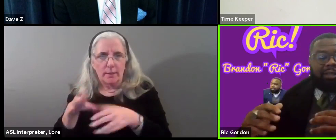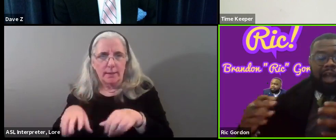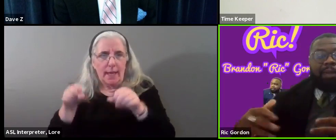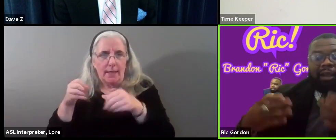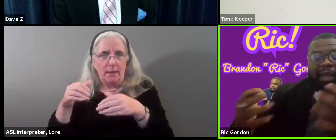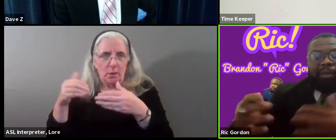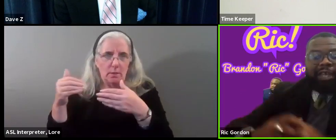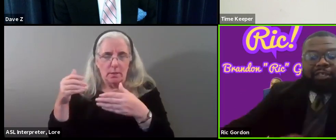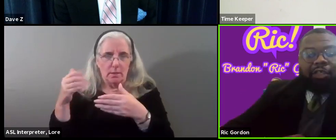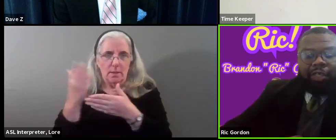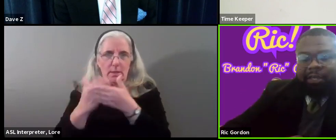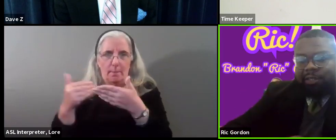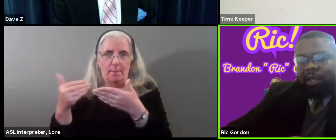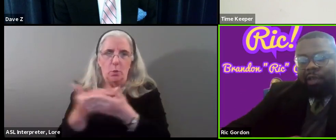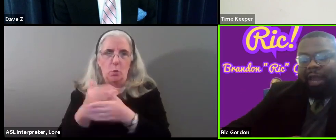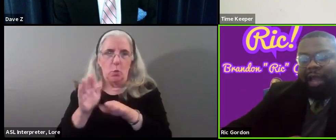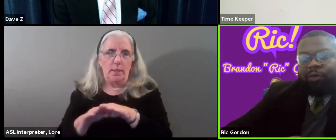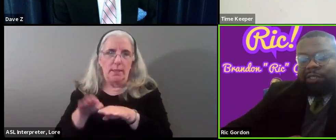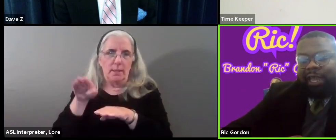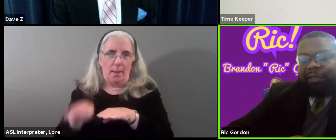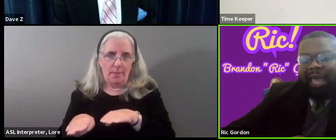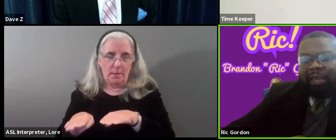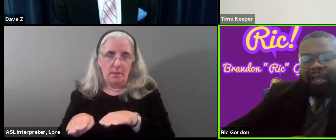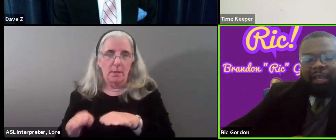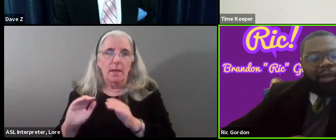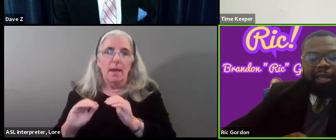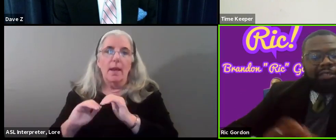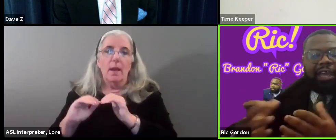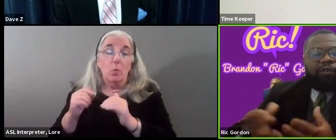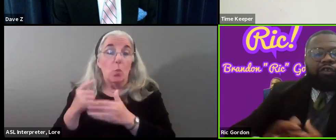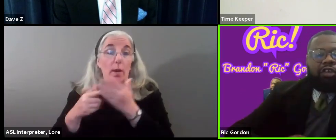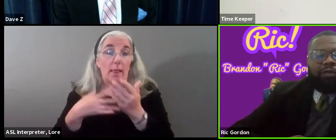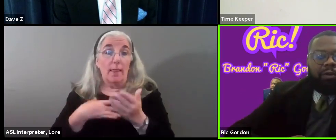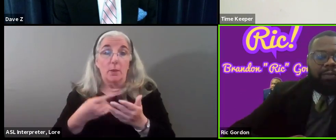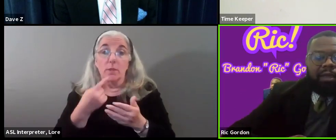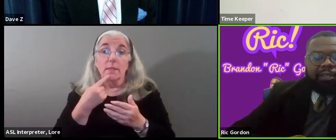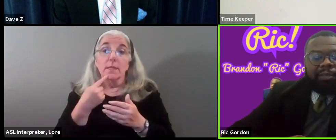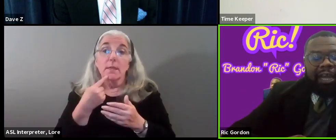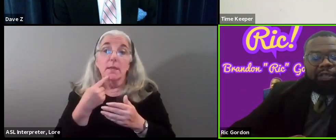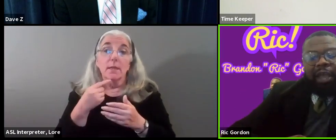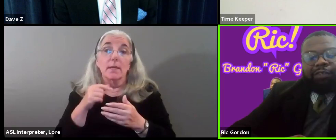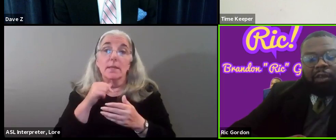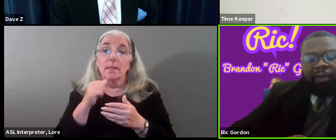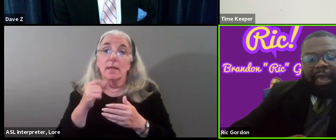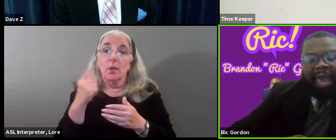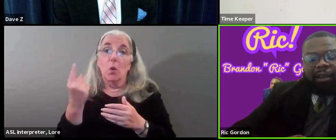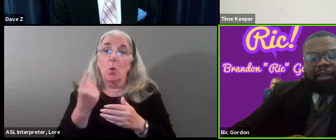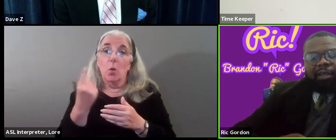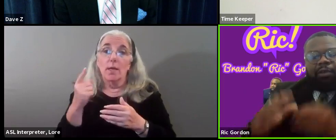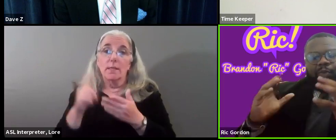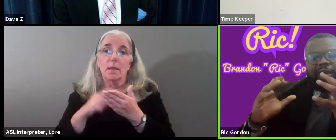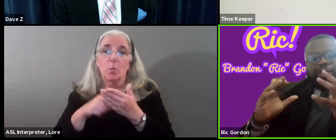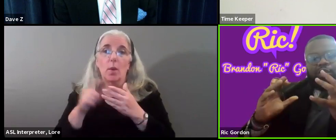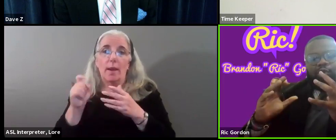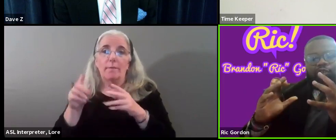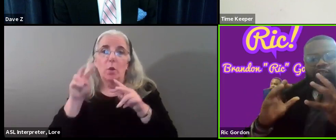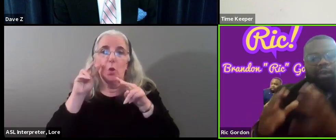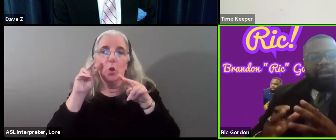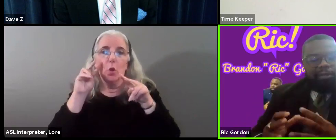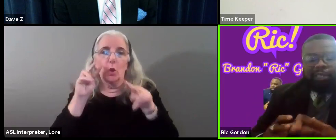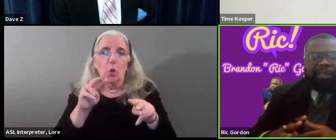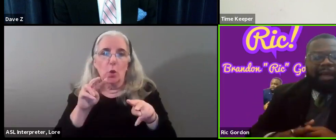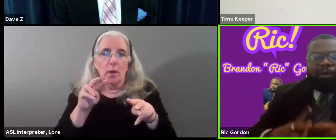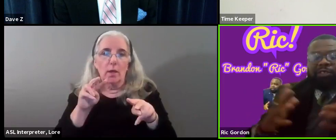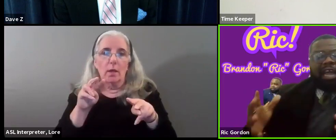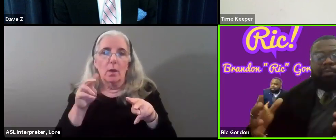combat climate change and other things. But I will say that, you know, again, it's not very trivial. Sometimes we have to look at, we need to